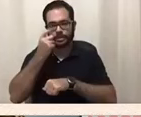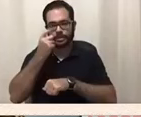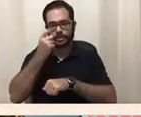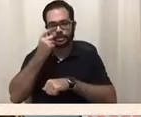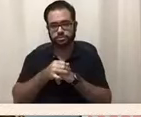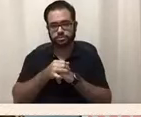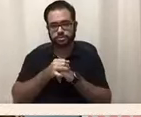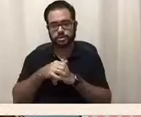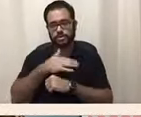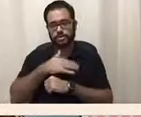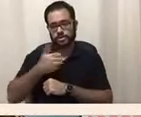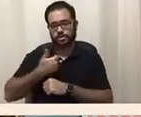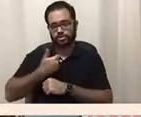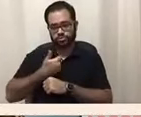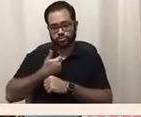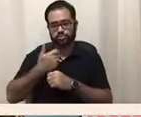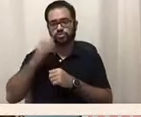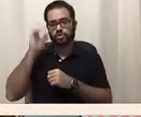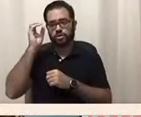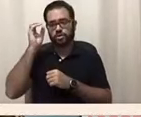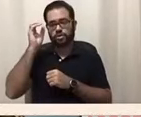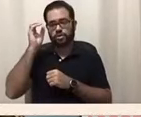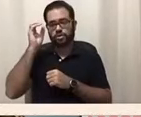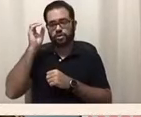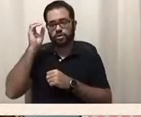cause that is all month long.